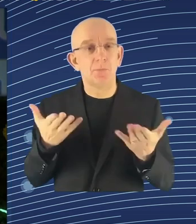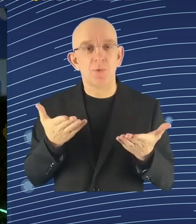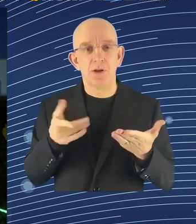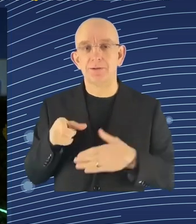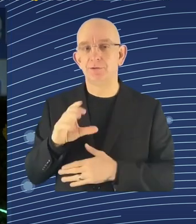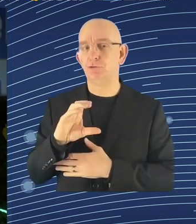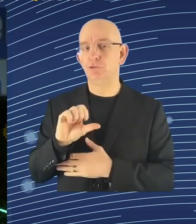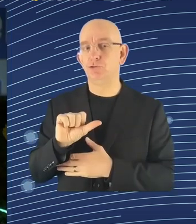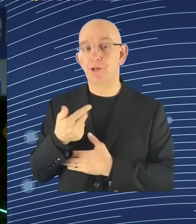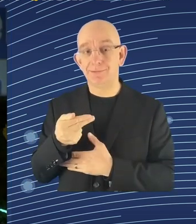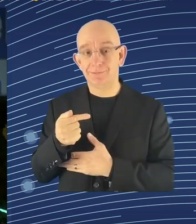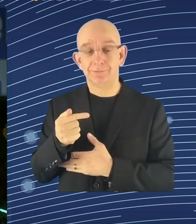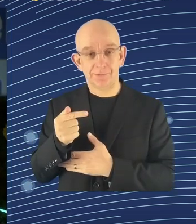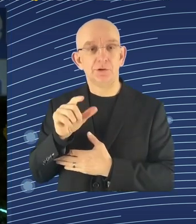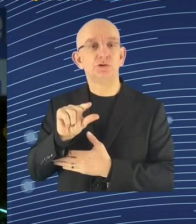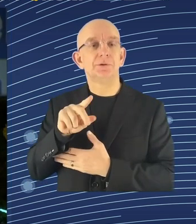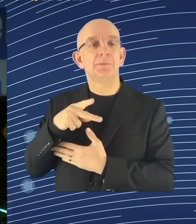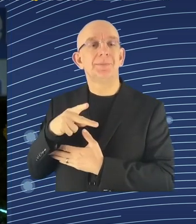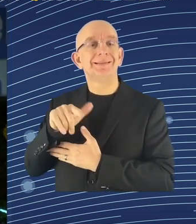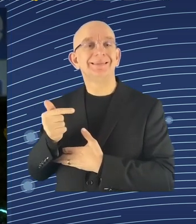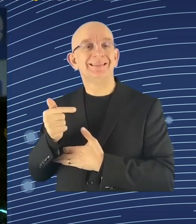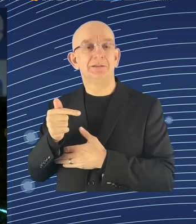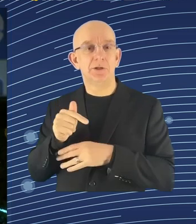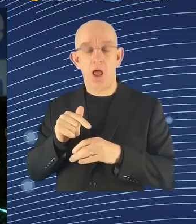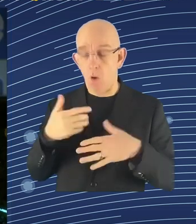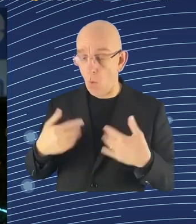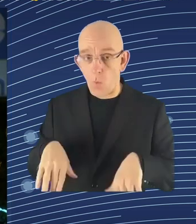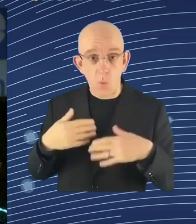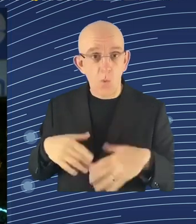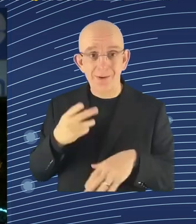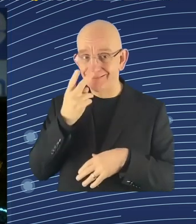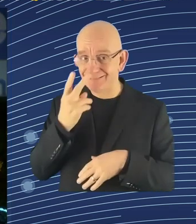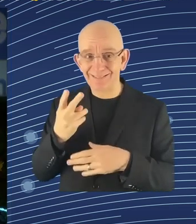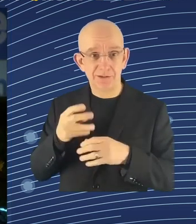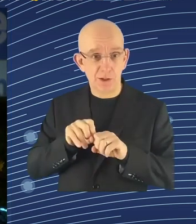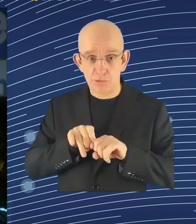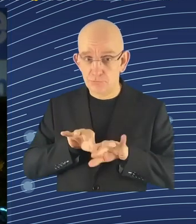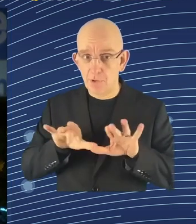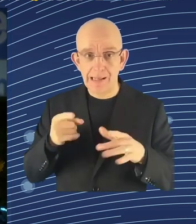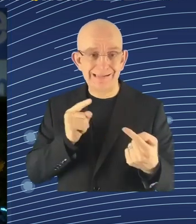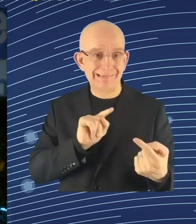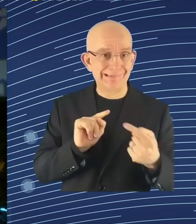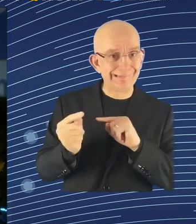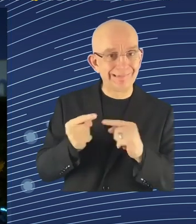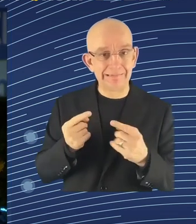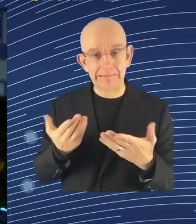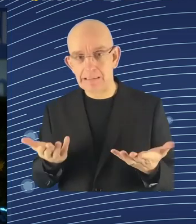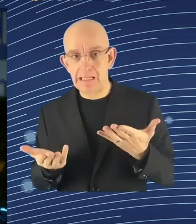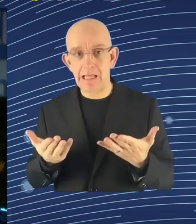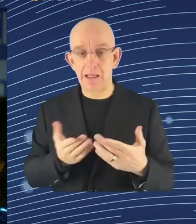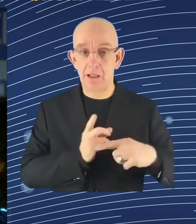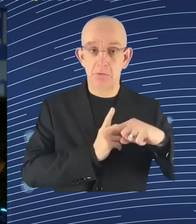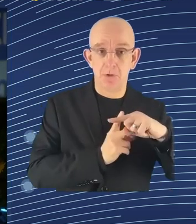a debate that is actually still ongoing. And just two weeks ago, we witnessed the first global AI safety summit